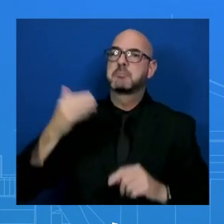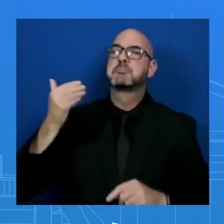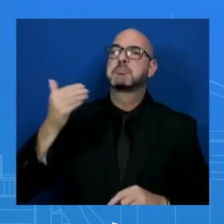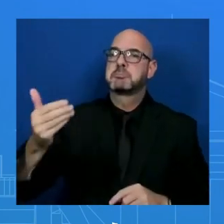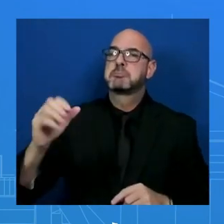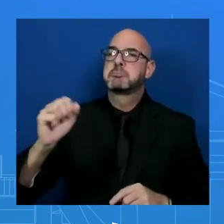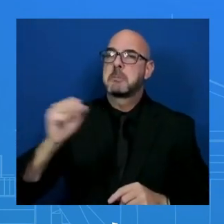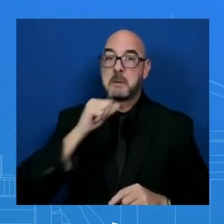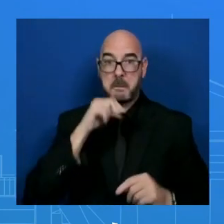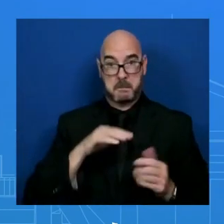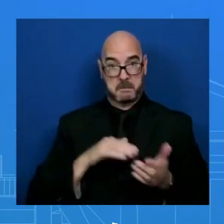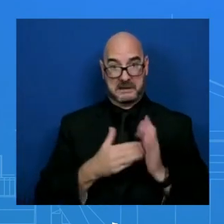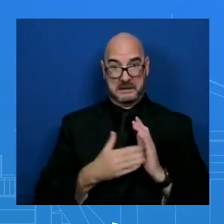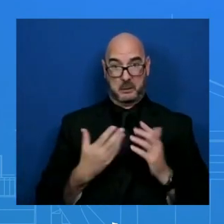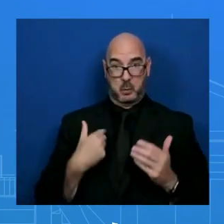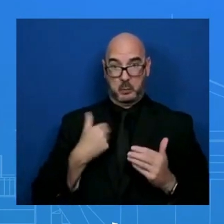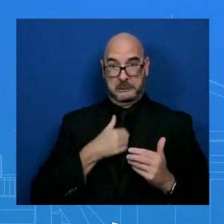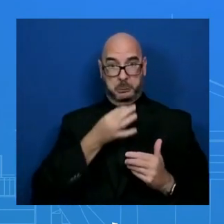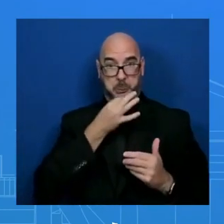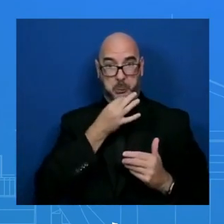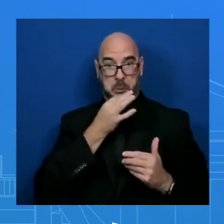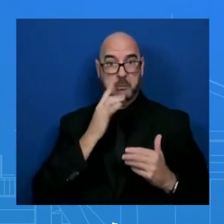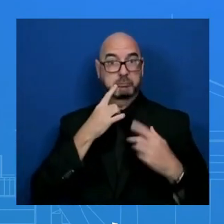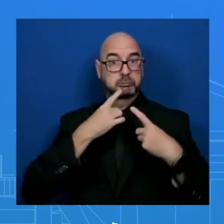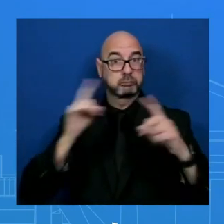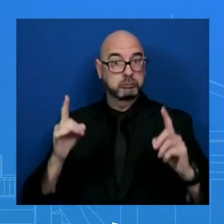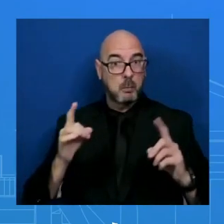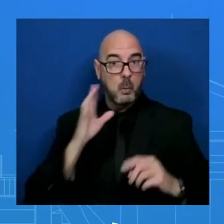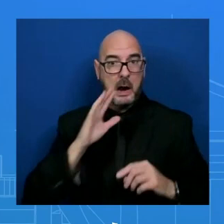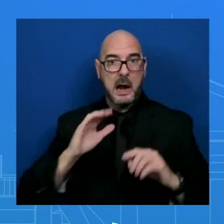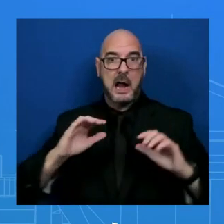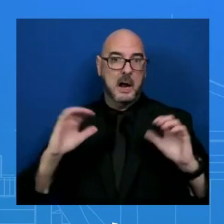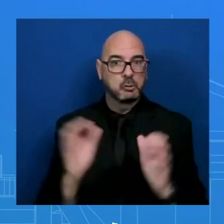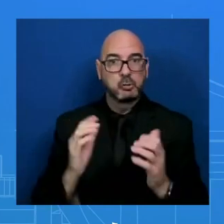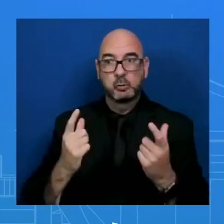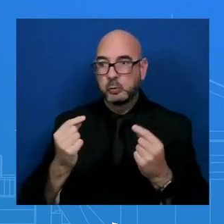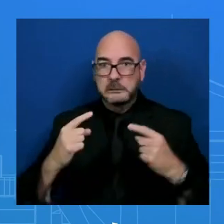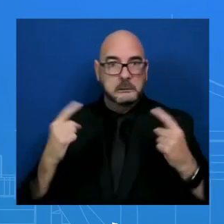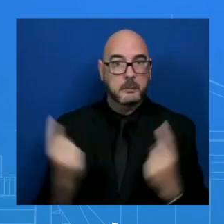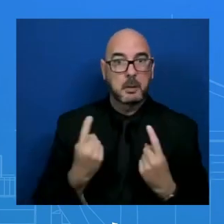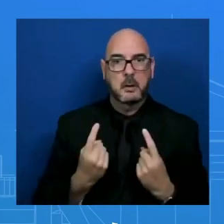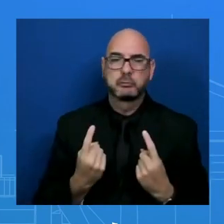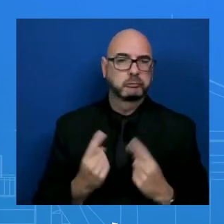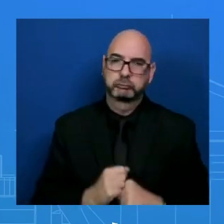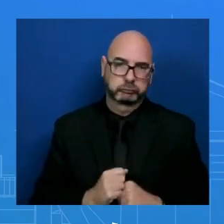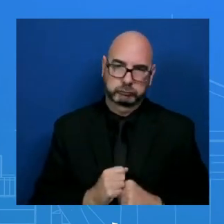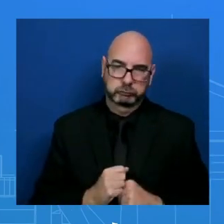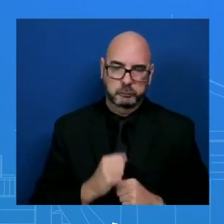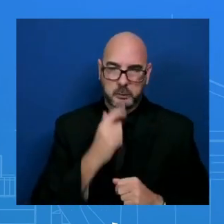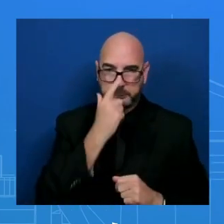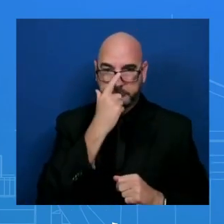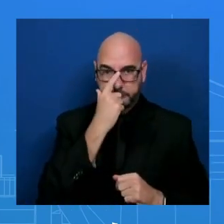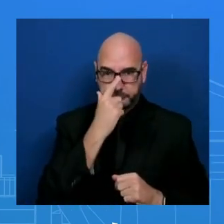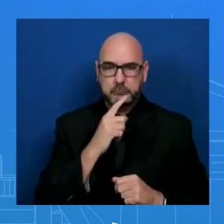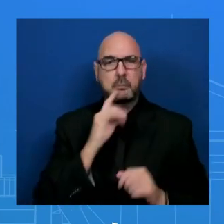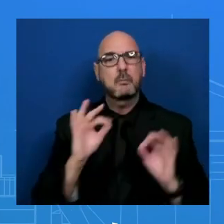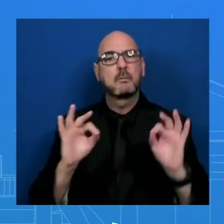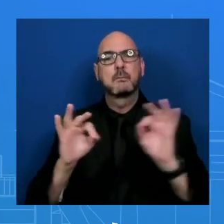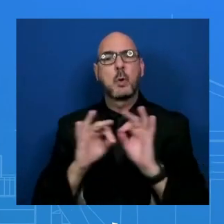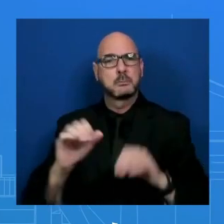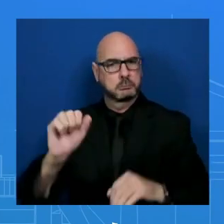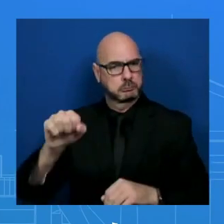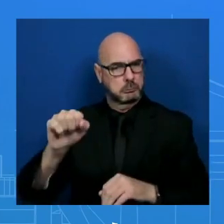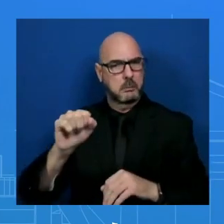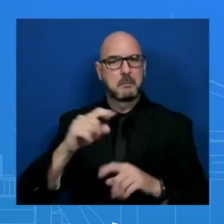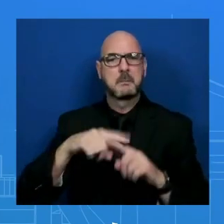breakthrough or action with respect to the question of normalization. It's an important moment for a check-in at a high level,